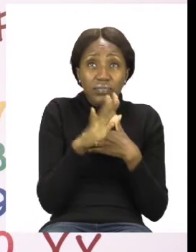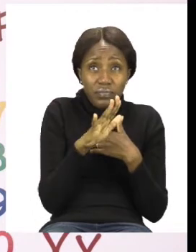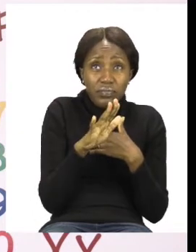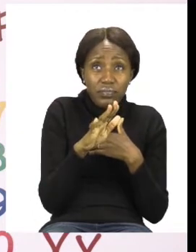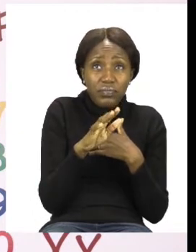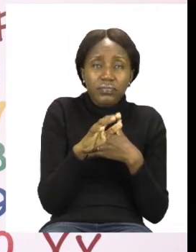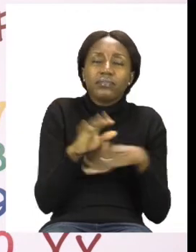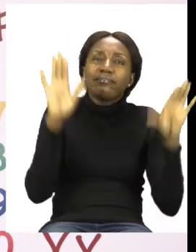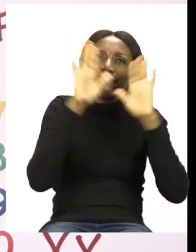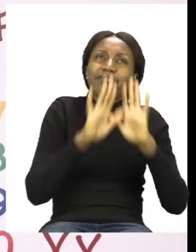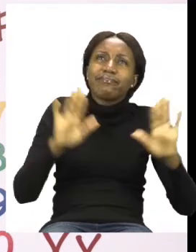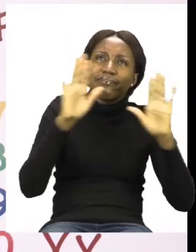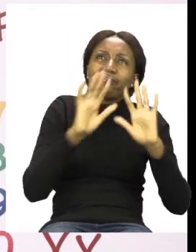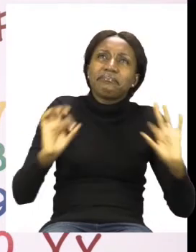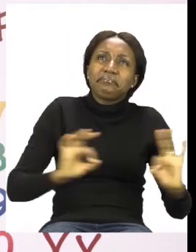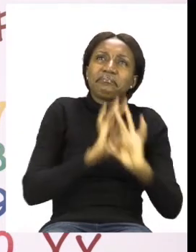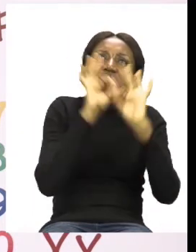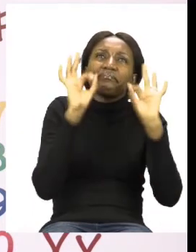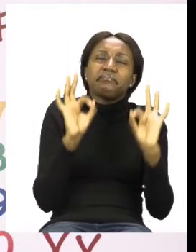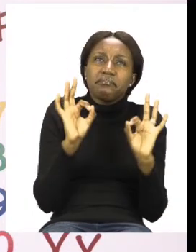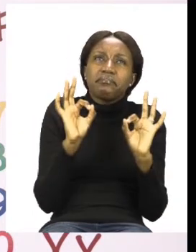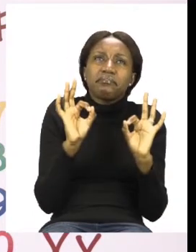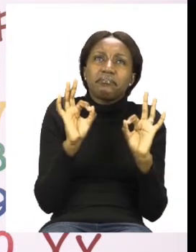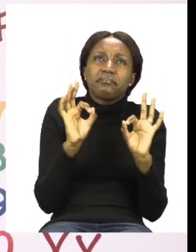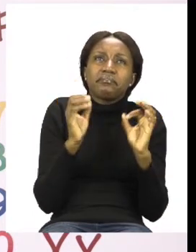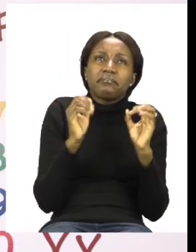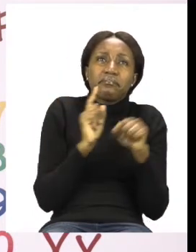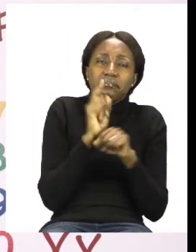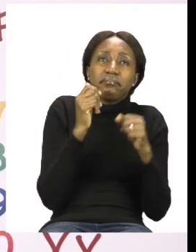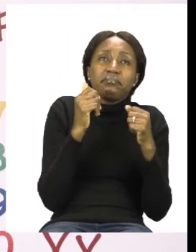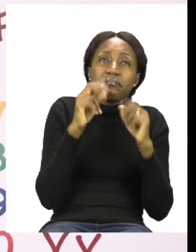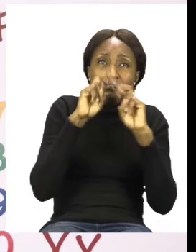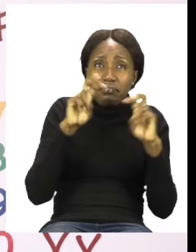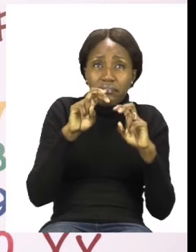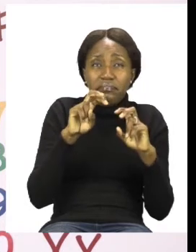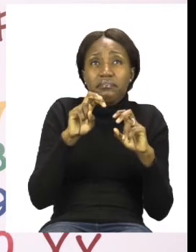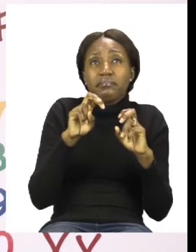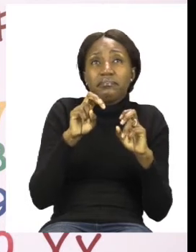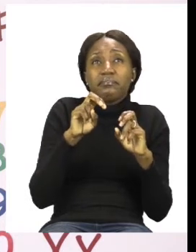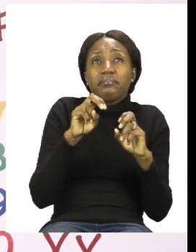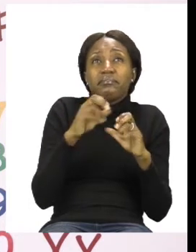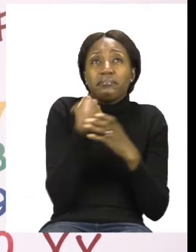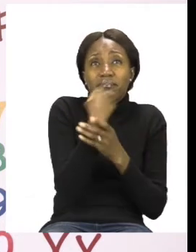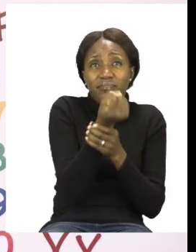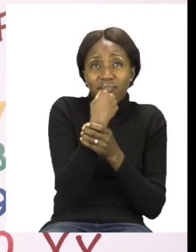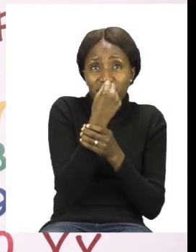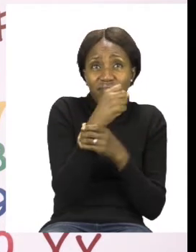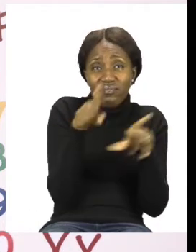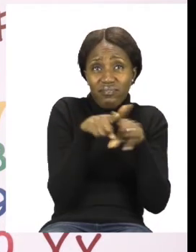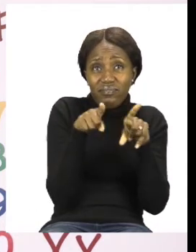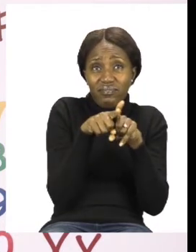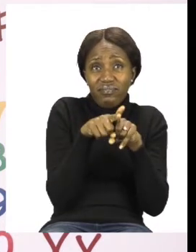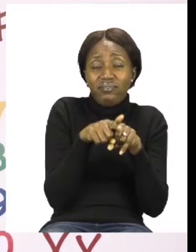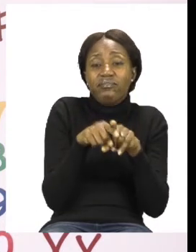please colour them beautifully. You're going to start by looking for the sphere. And then you'll look